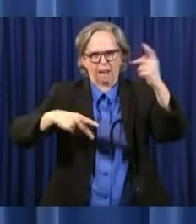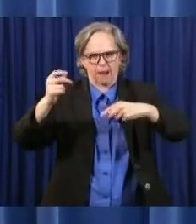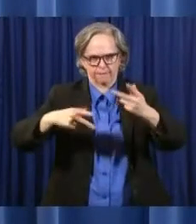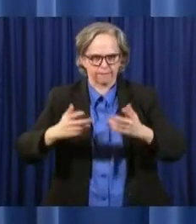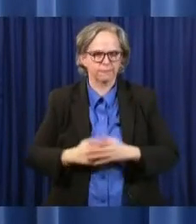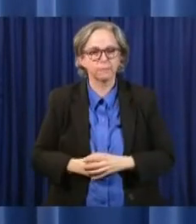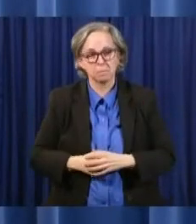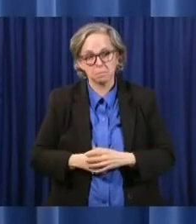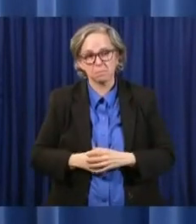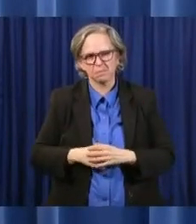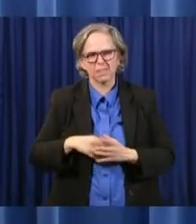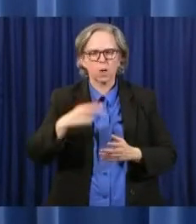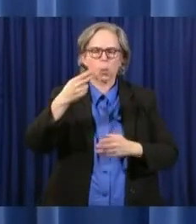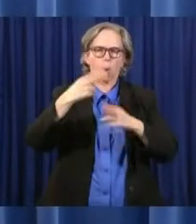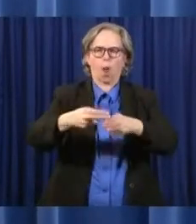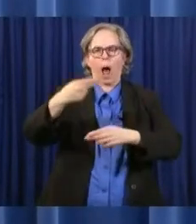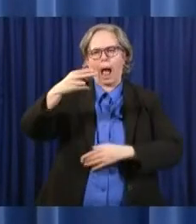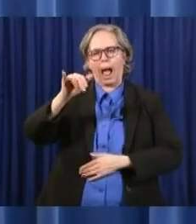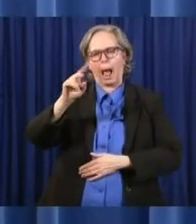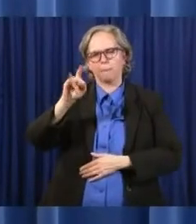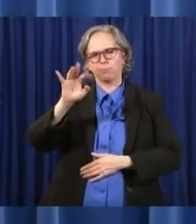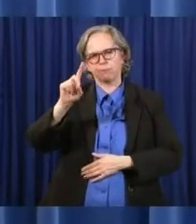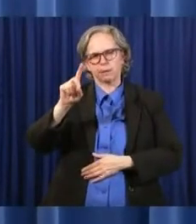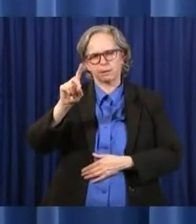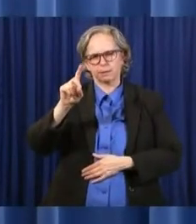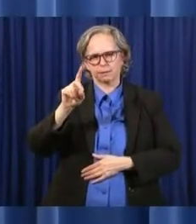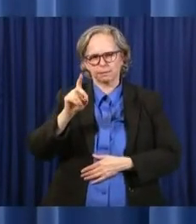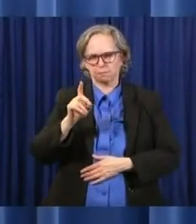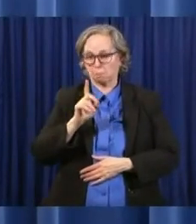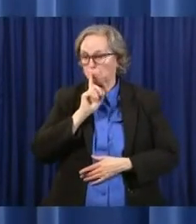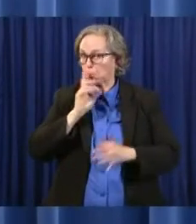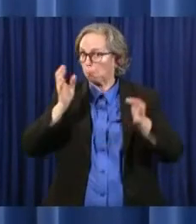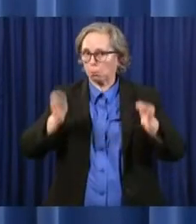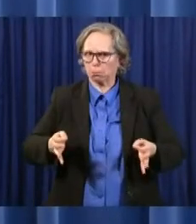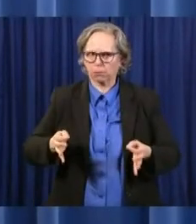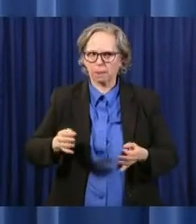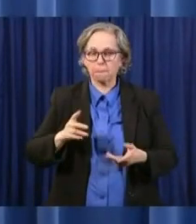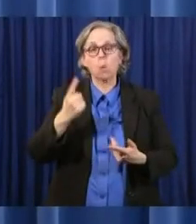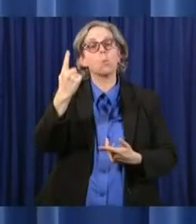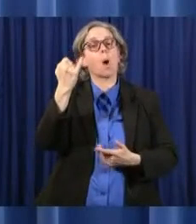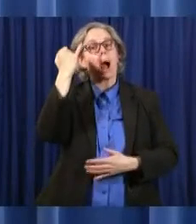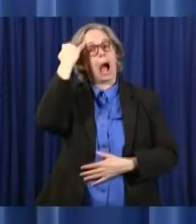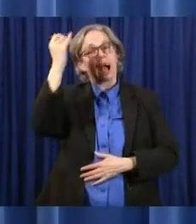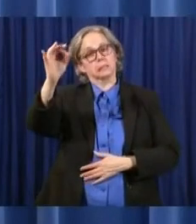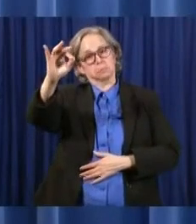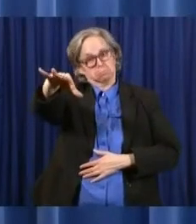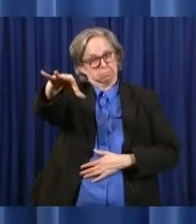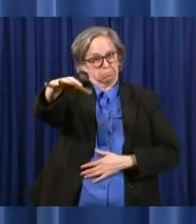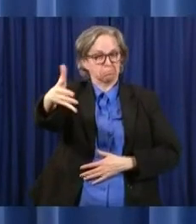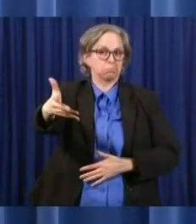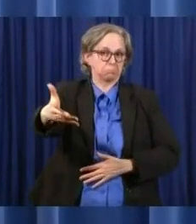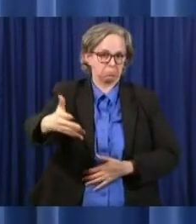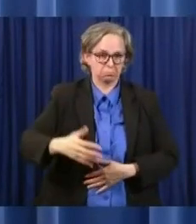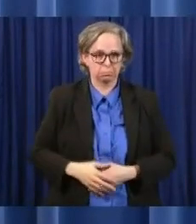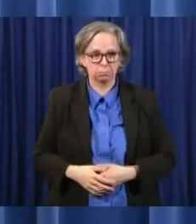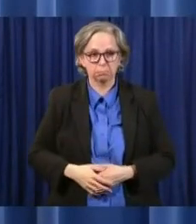hybrid system. I'm not saying that's where we end up, but each school is kind of trying to figure out the configuration of